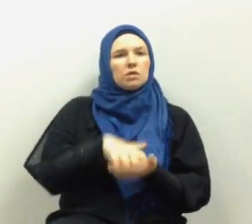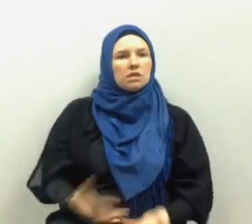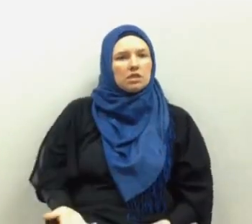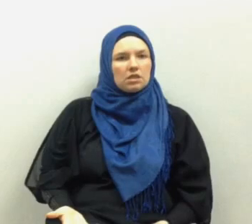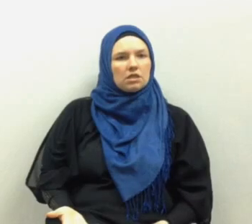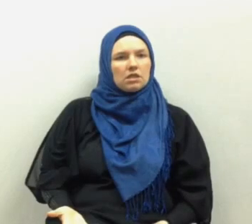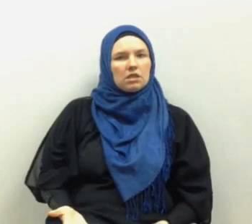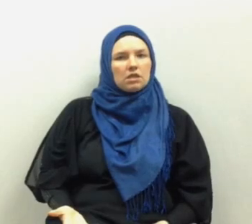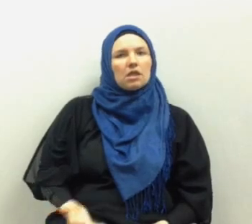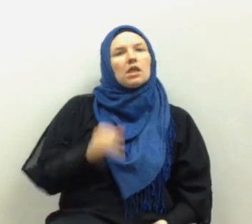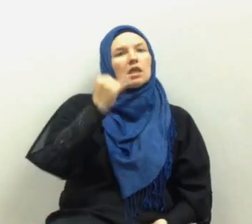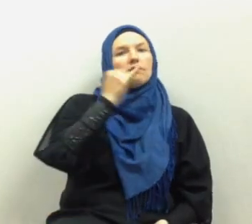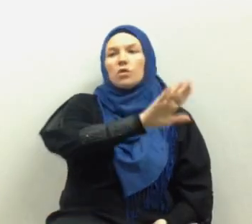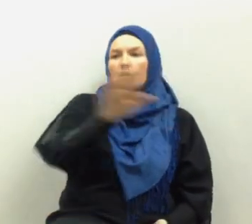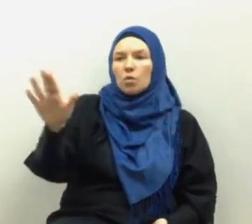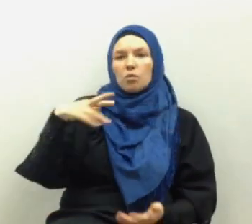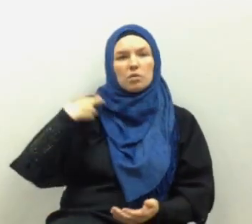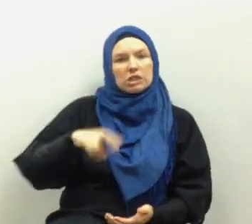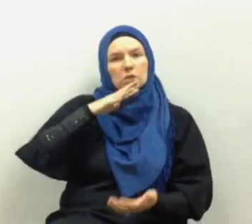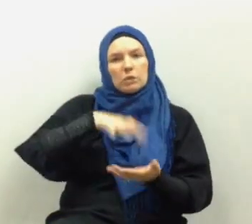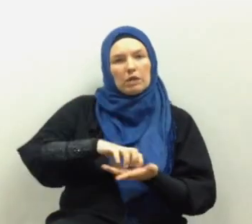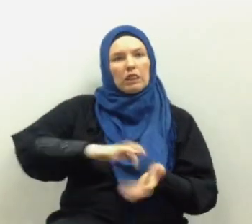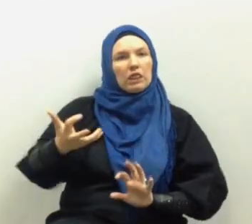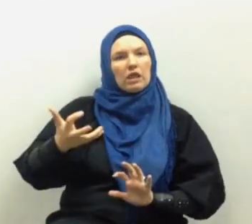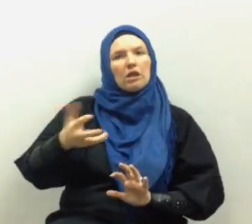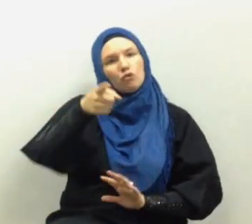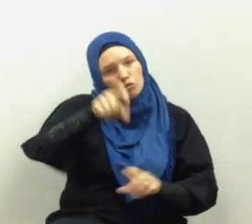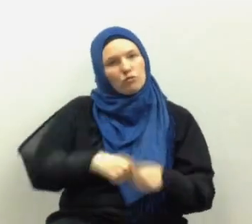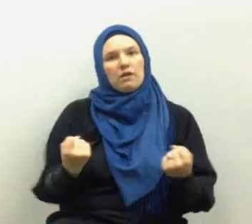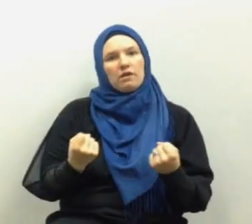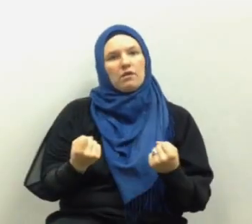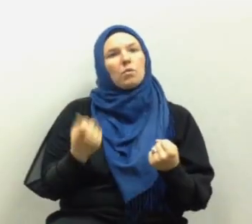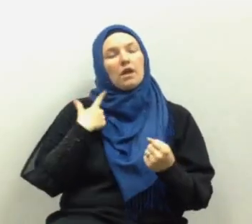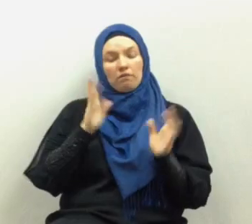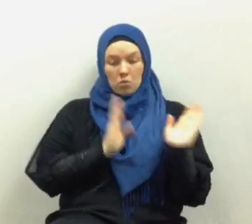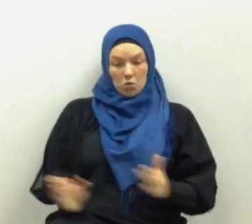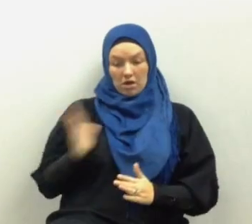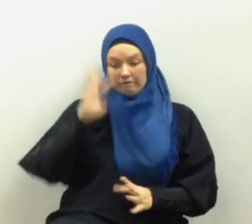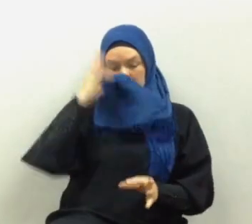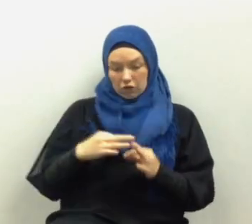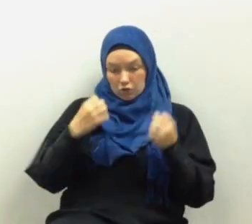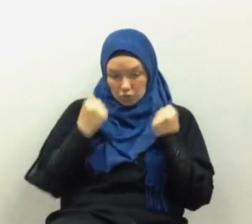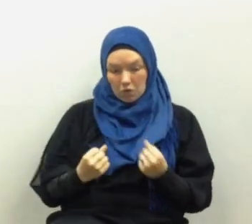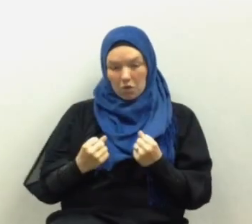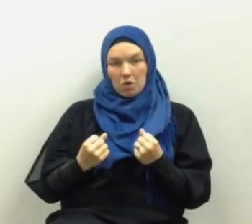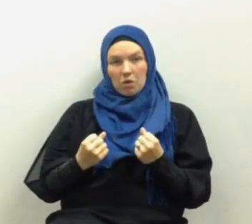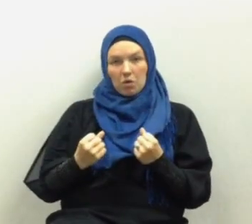for a house that we have broken with our own hands we have to put our house of faith in order